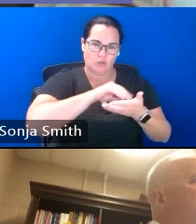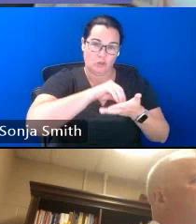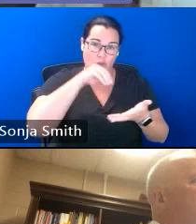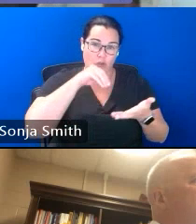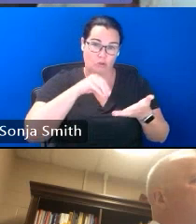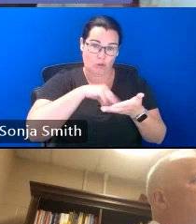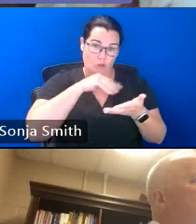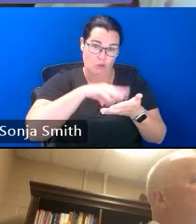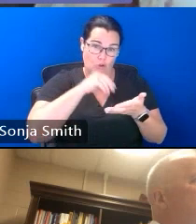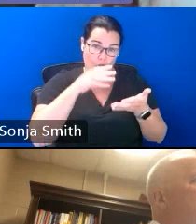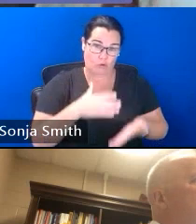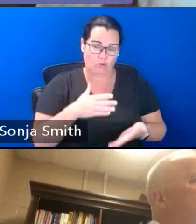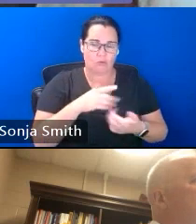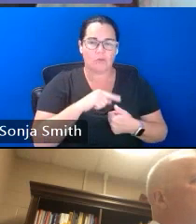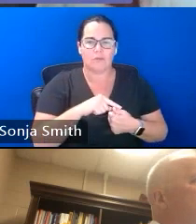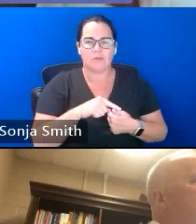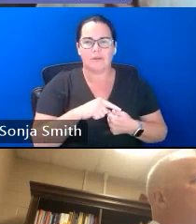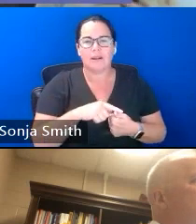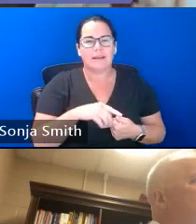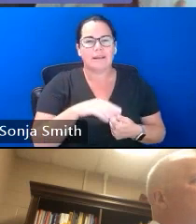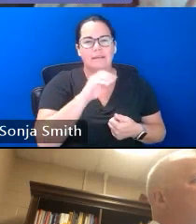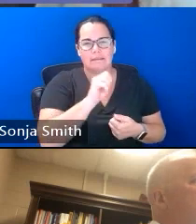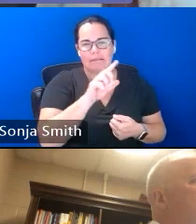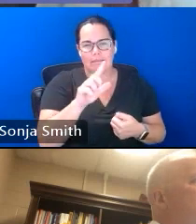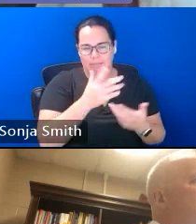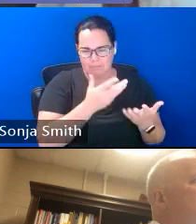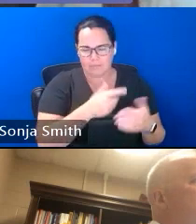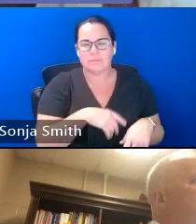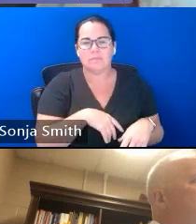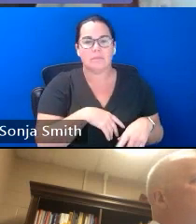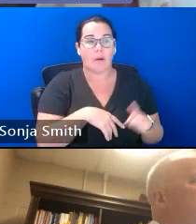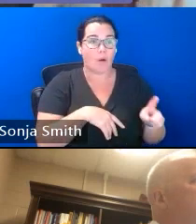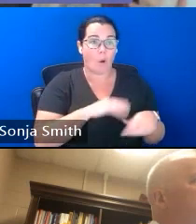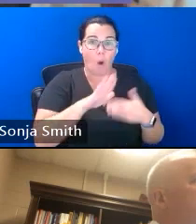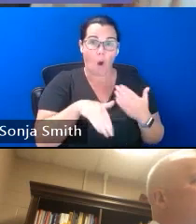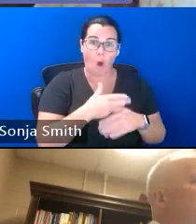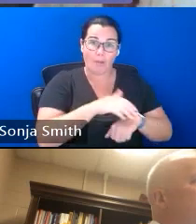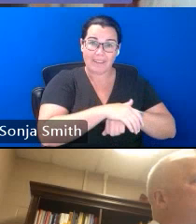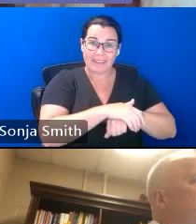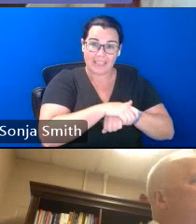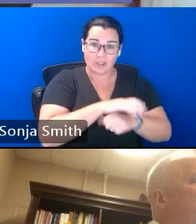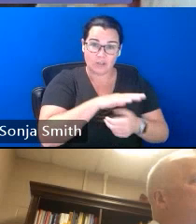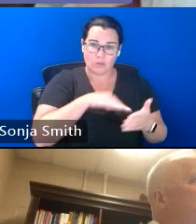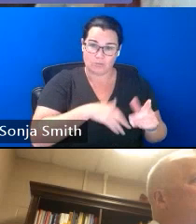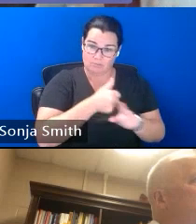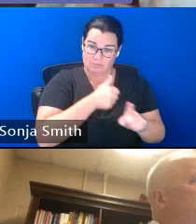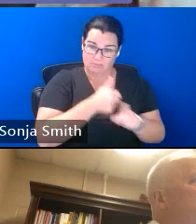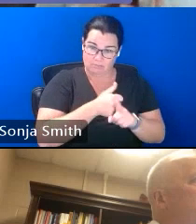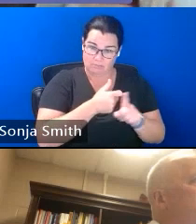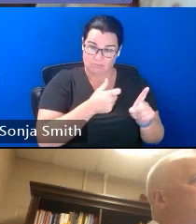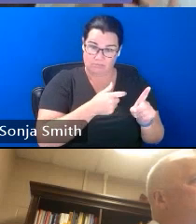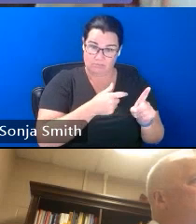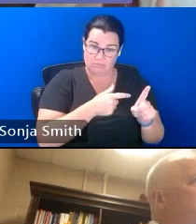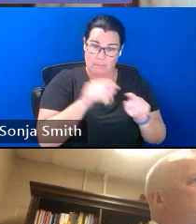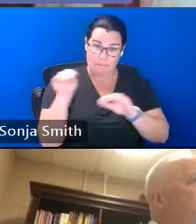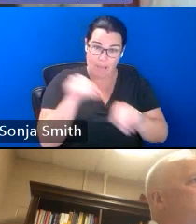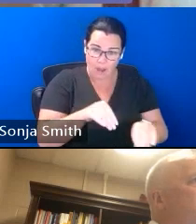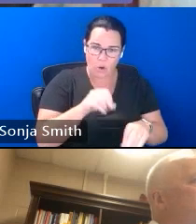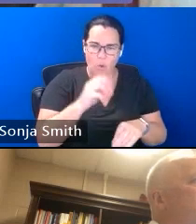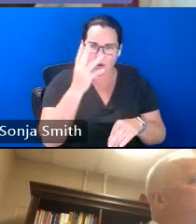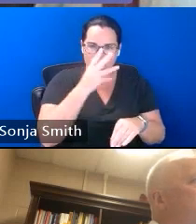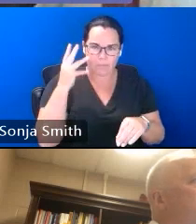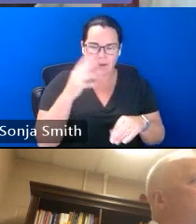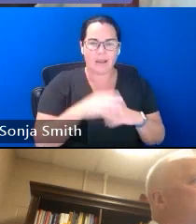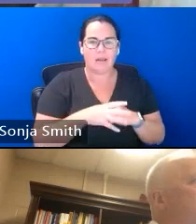of course we know that not all english learners are immigrant or migrant students and on the flip side not all immigrant or